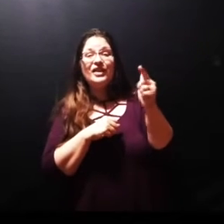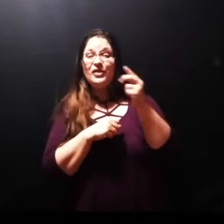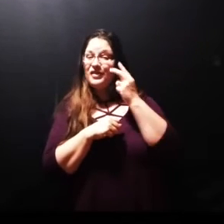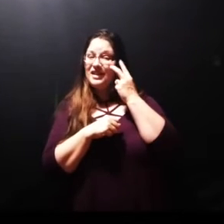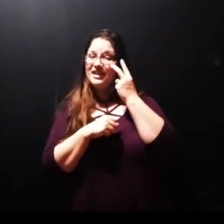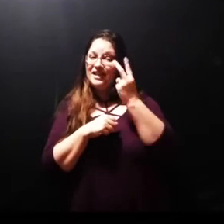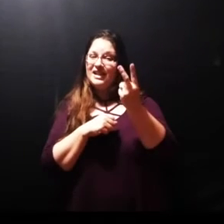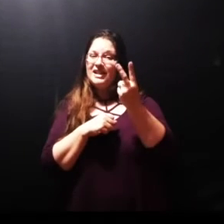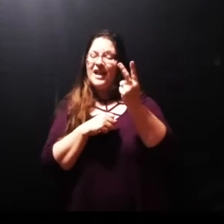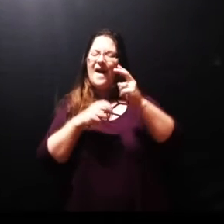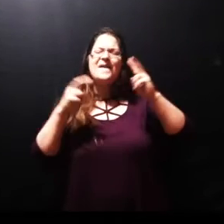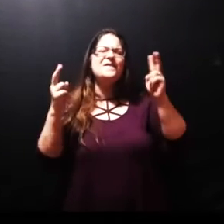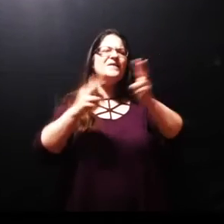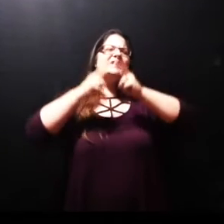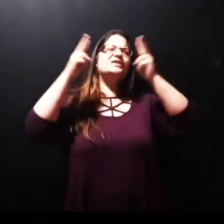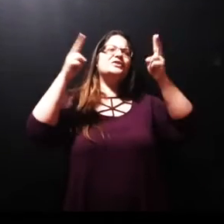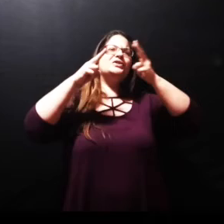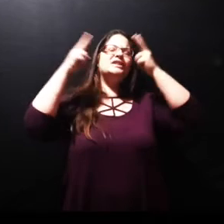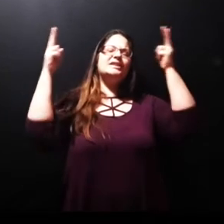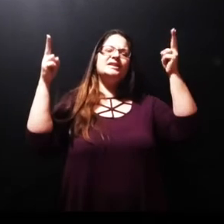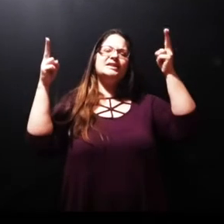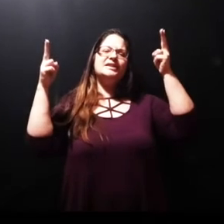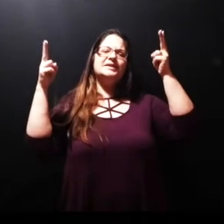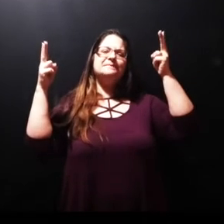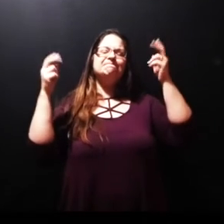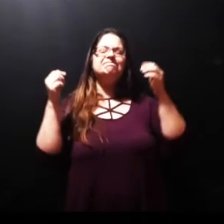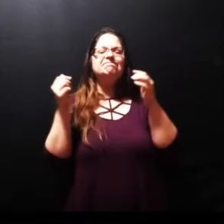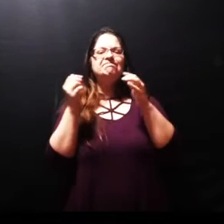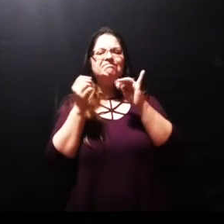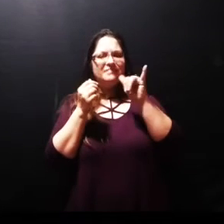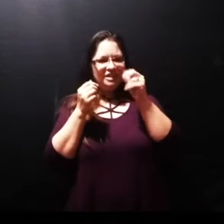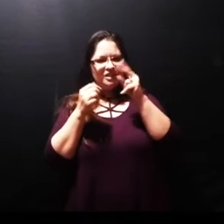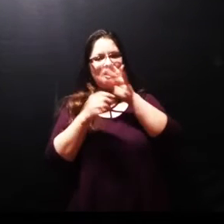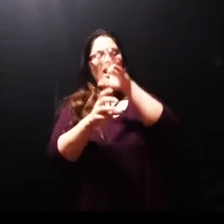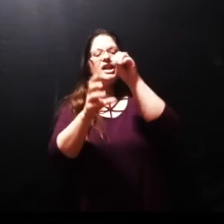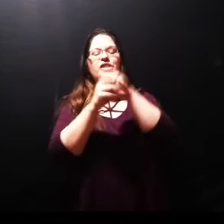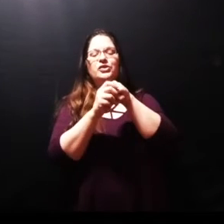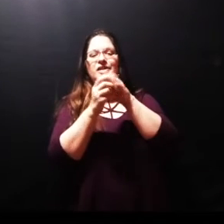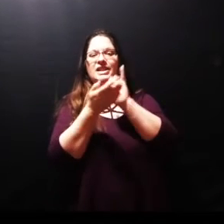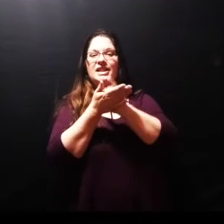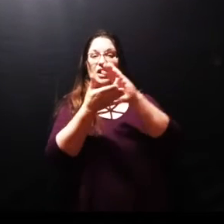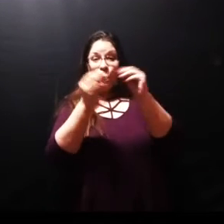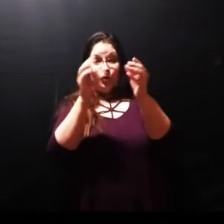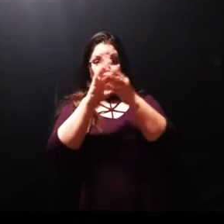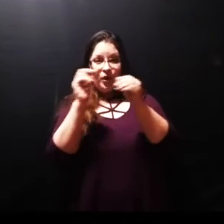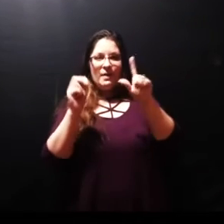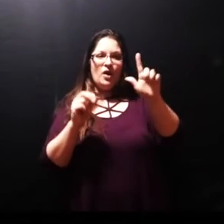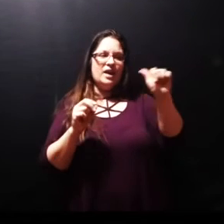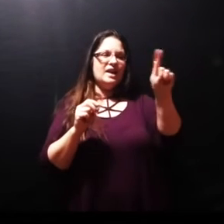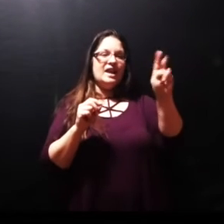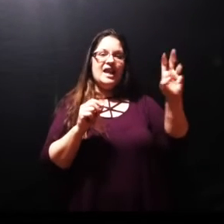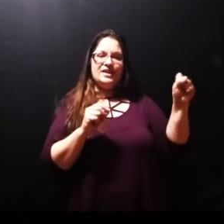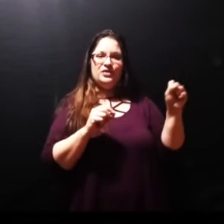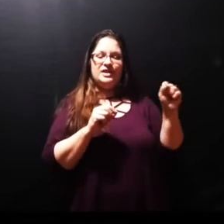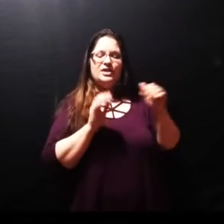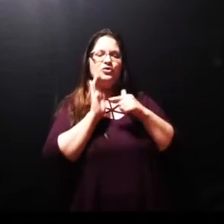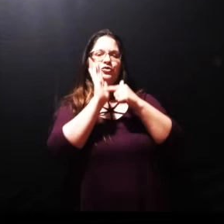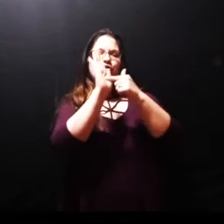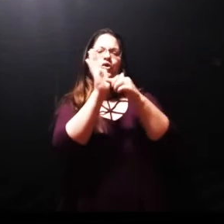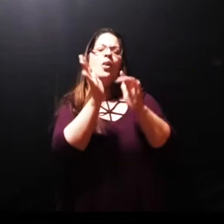still is victory and that's why it's why why the gospel as John includes it there by the inspiration of God Almighty